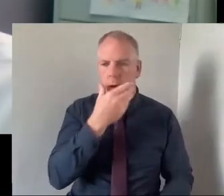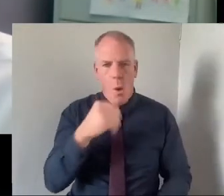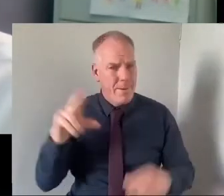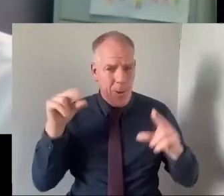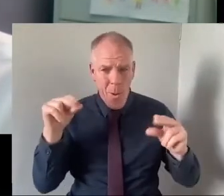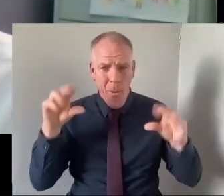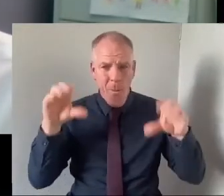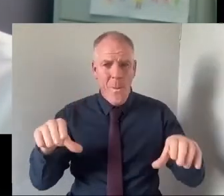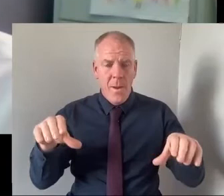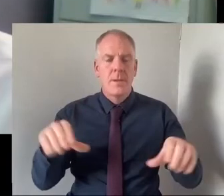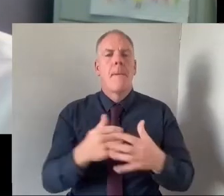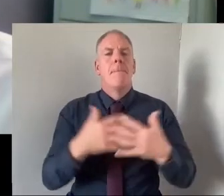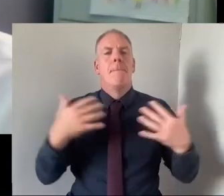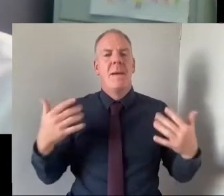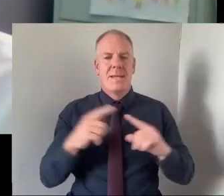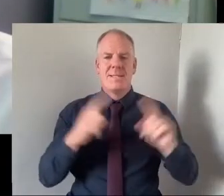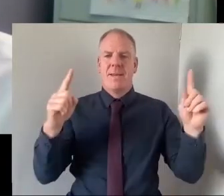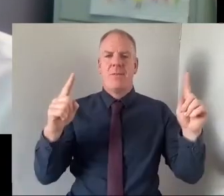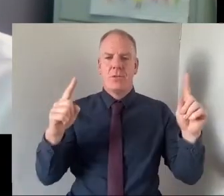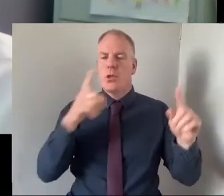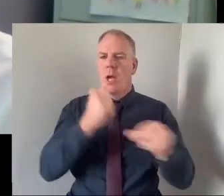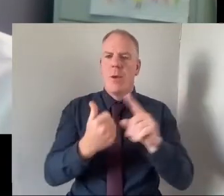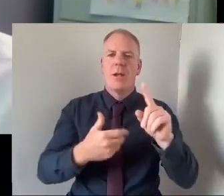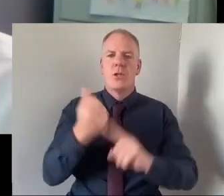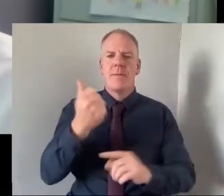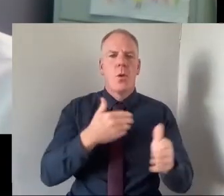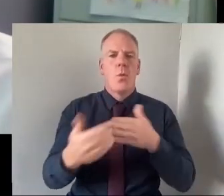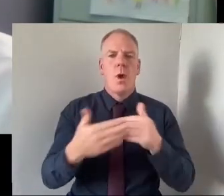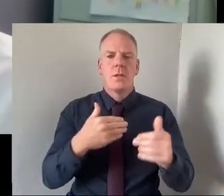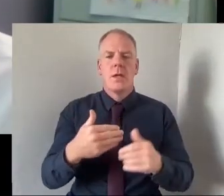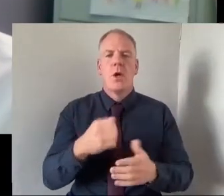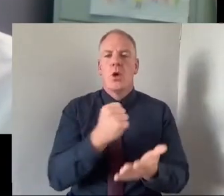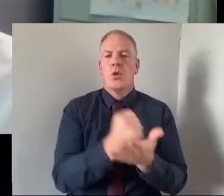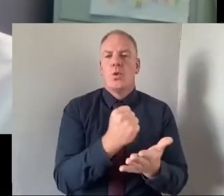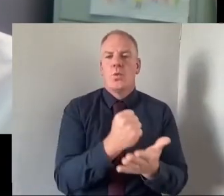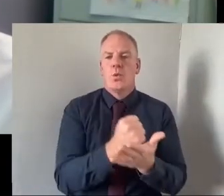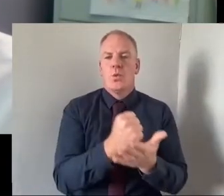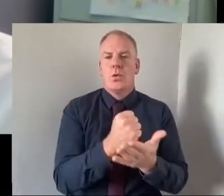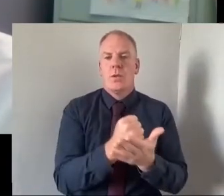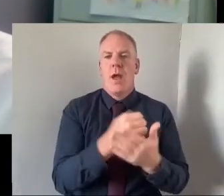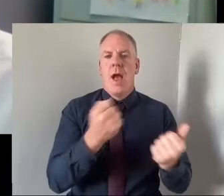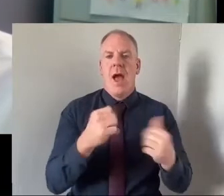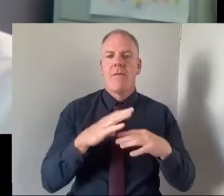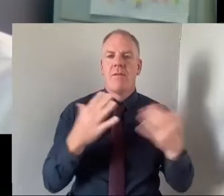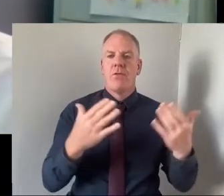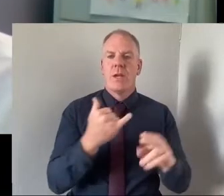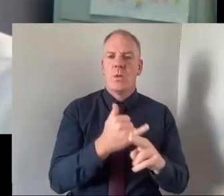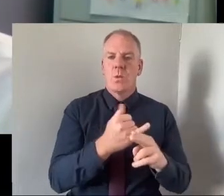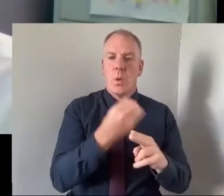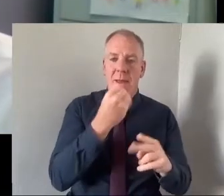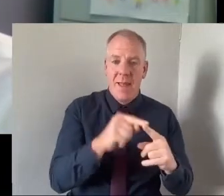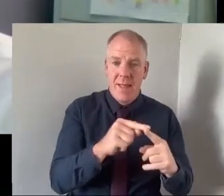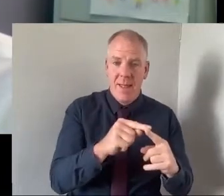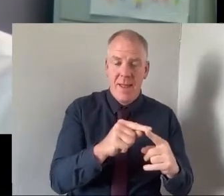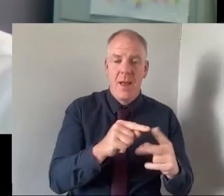The biggest difference in terms of achievement was between pupils who were in receipt of free school meals and those who